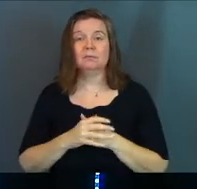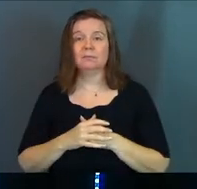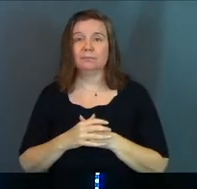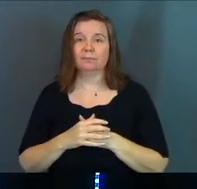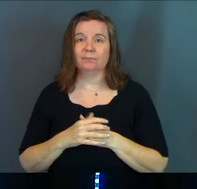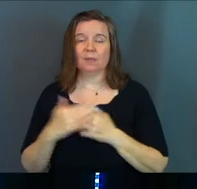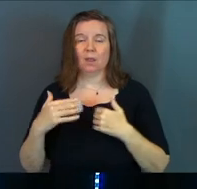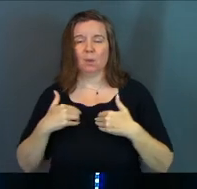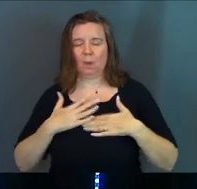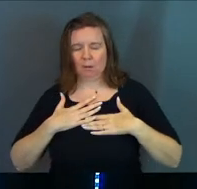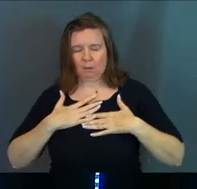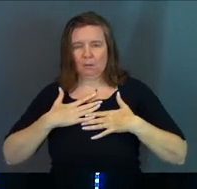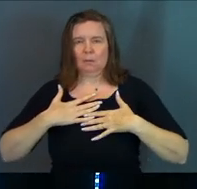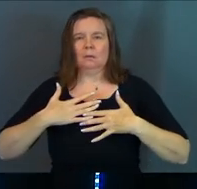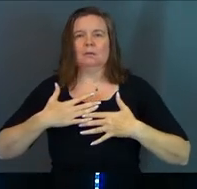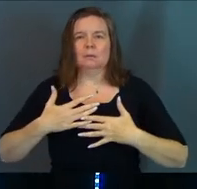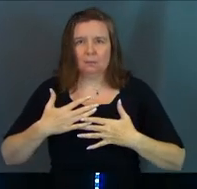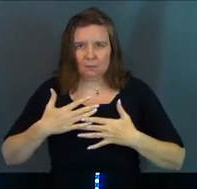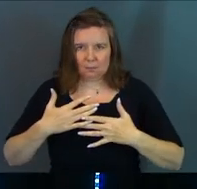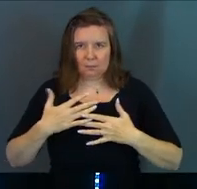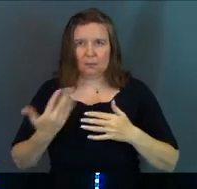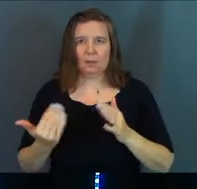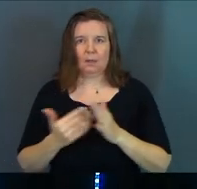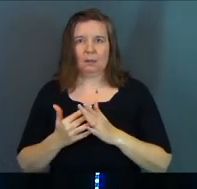The weight came off our chest. I mean, it was instantaneous.